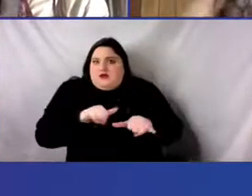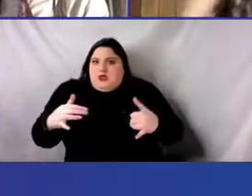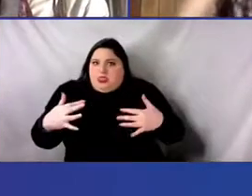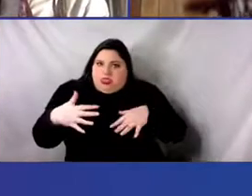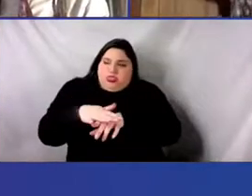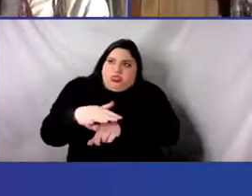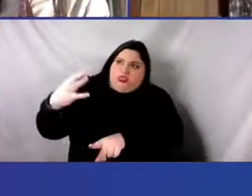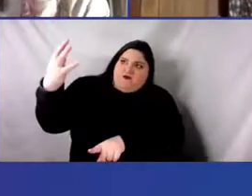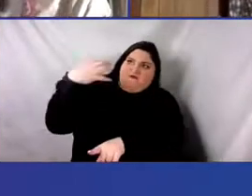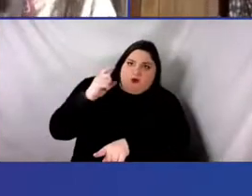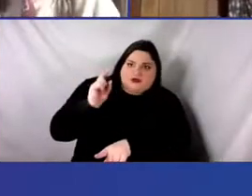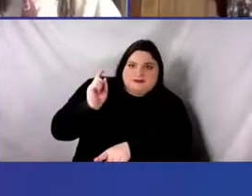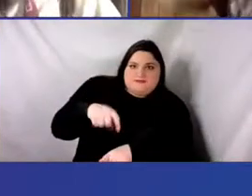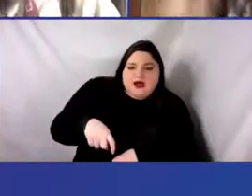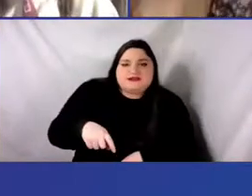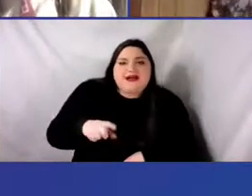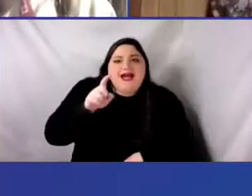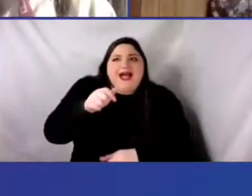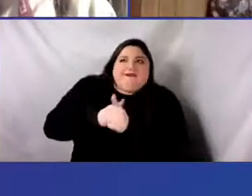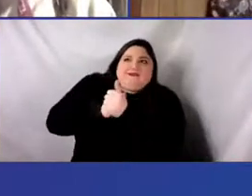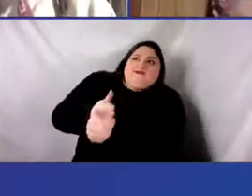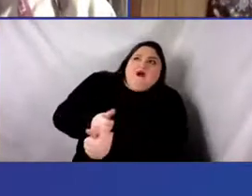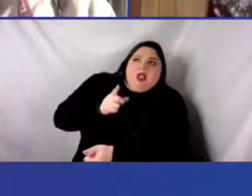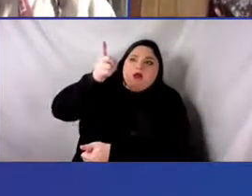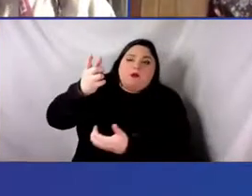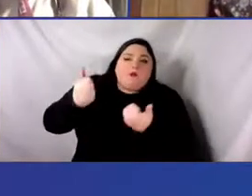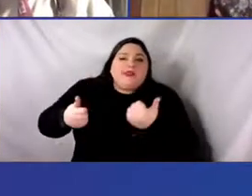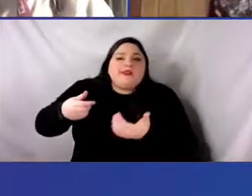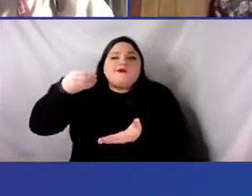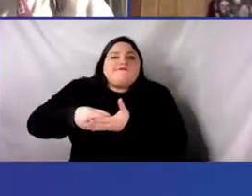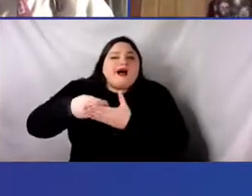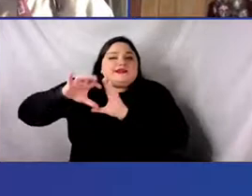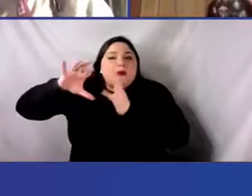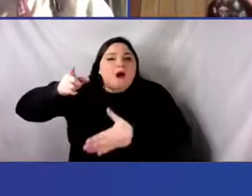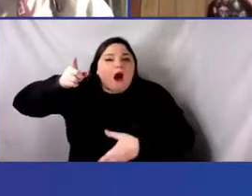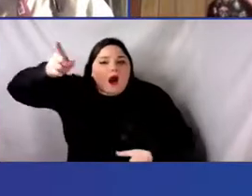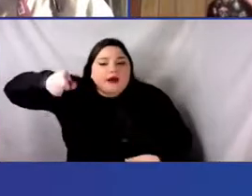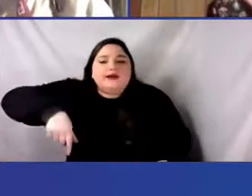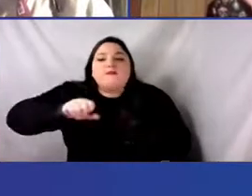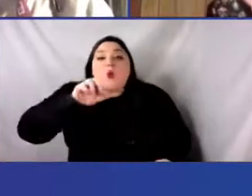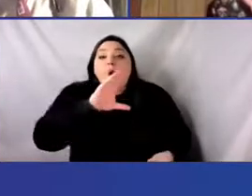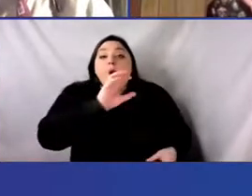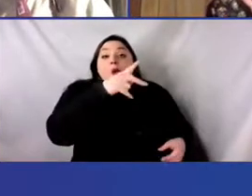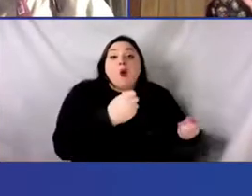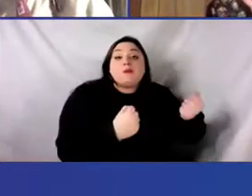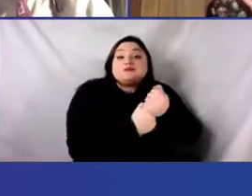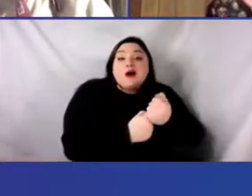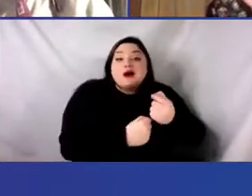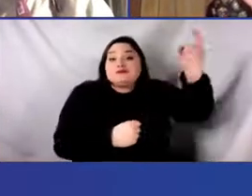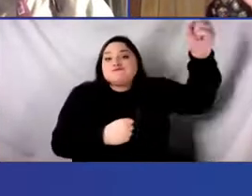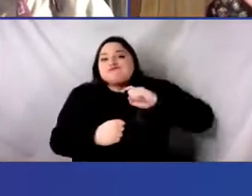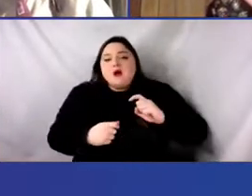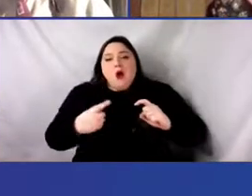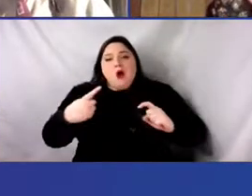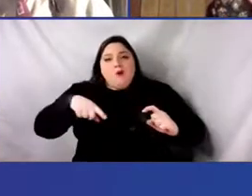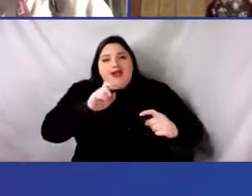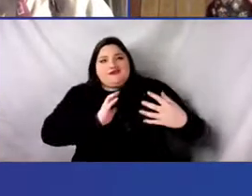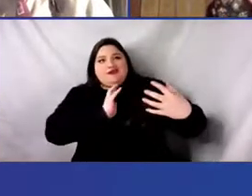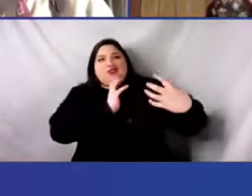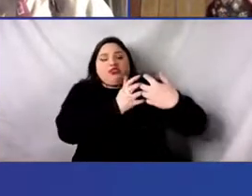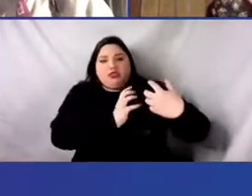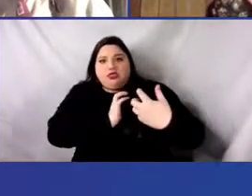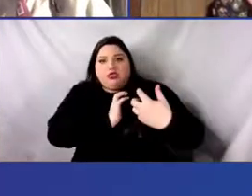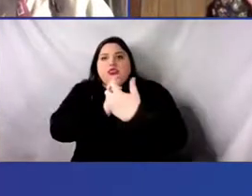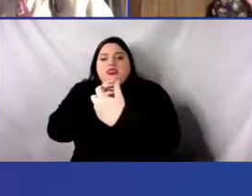or, uh, corporate sponsorship or, uh, the promise of, you know, recruiting TikTok followers and